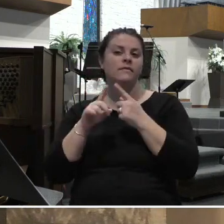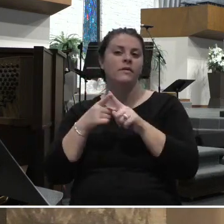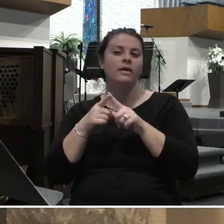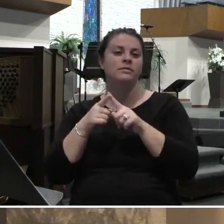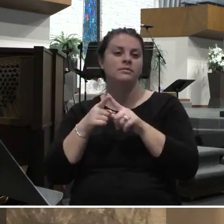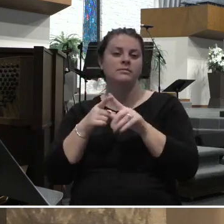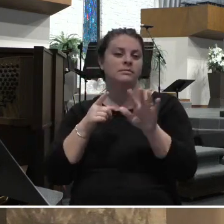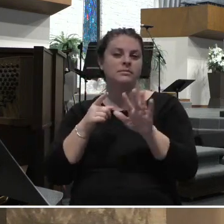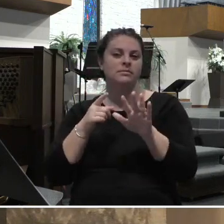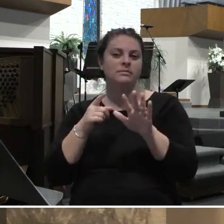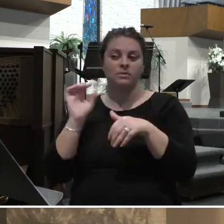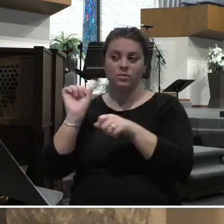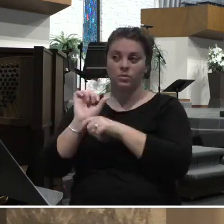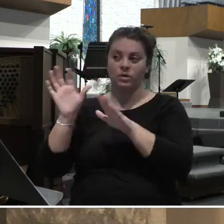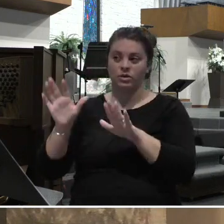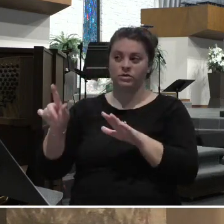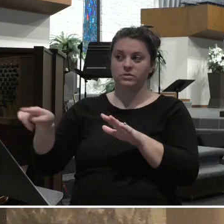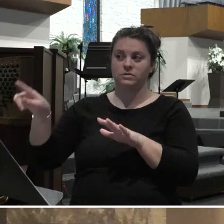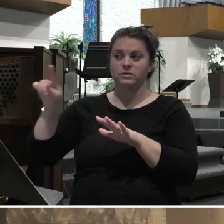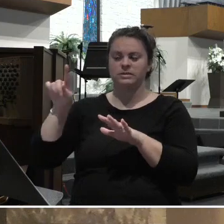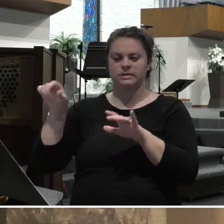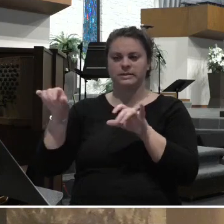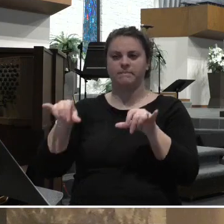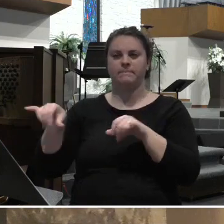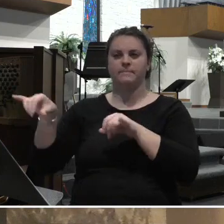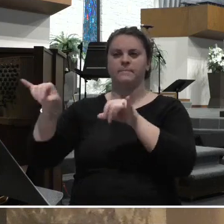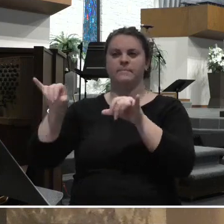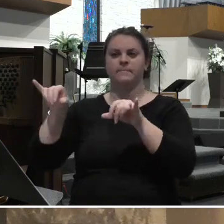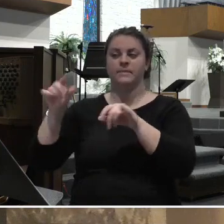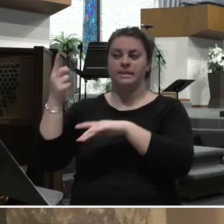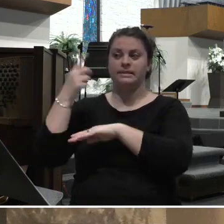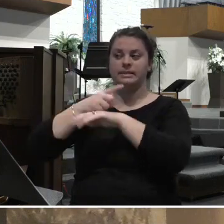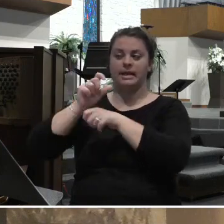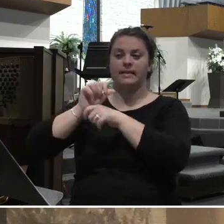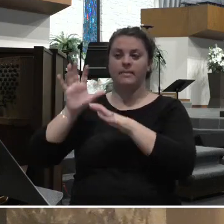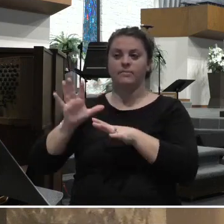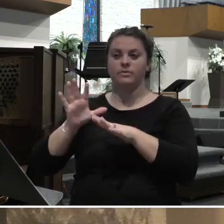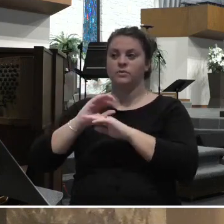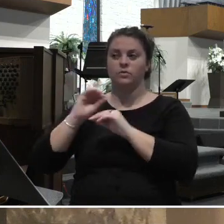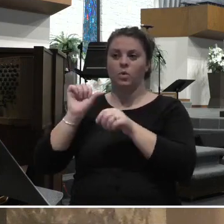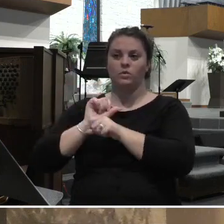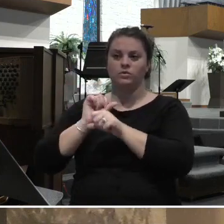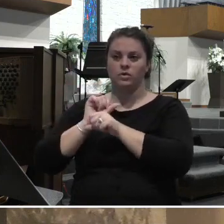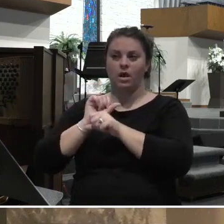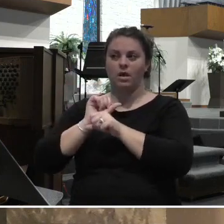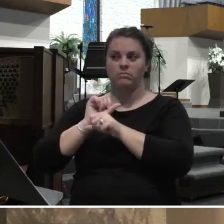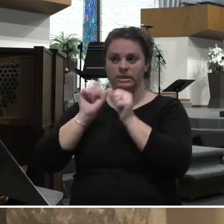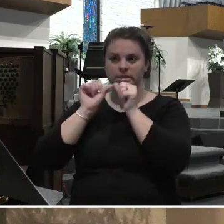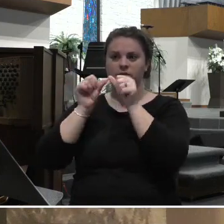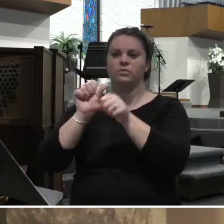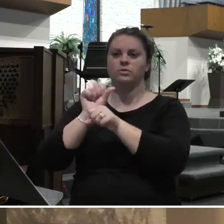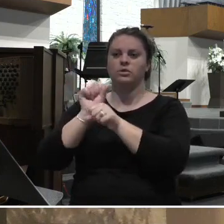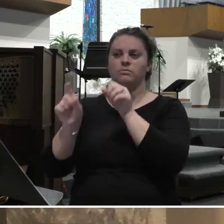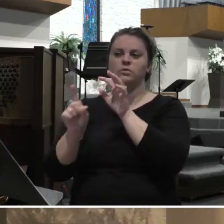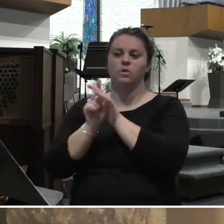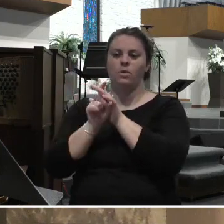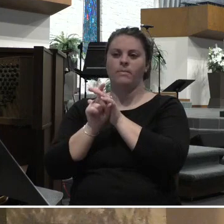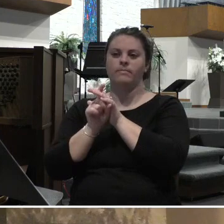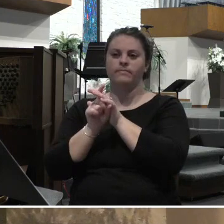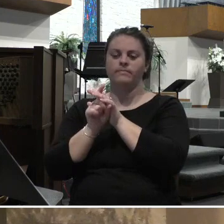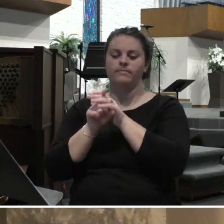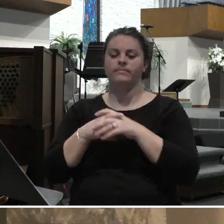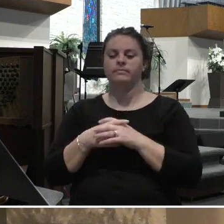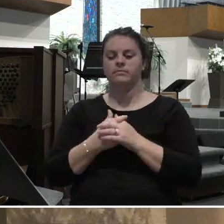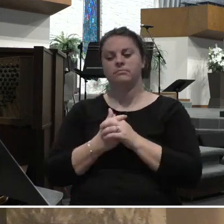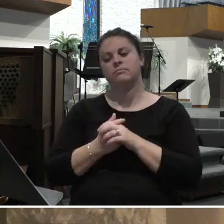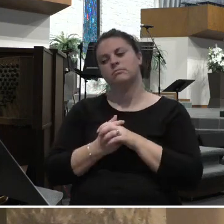same, and all of them are day laborers who do not have a job to go to. So what if there is another teaching